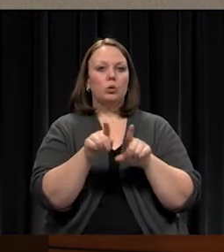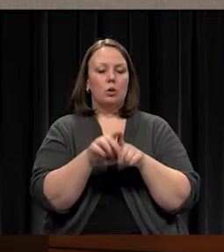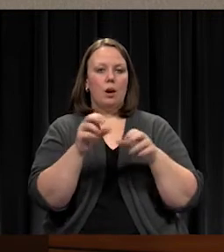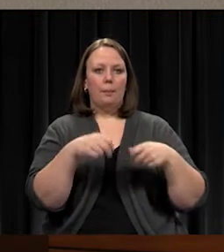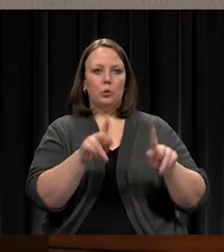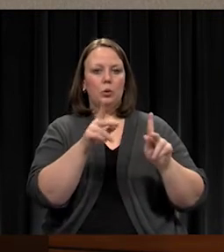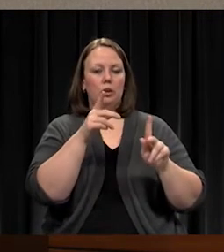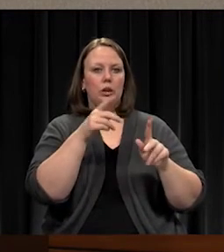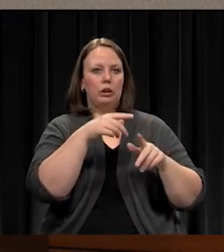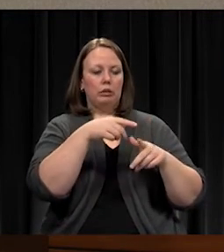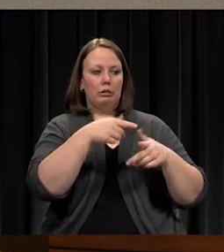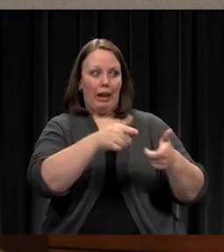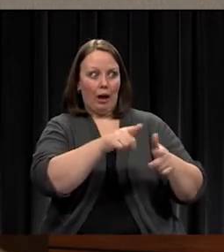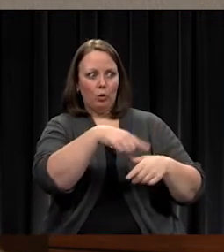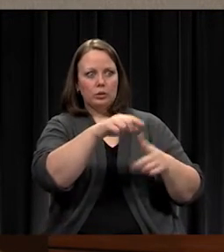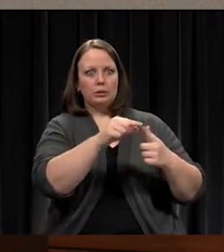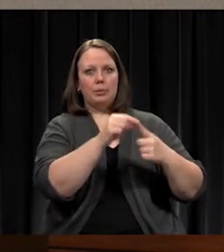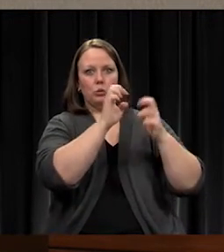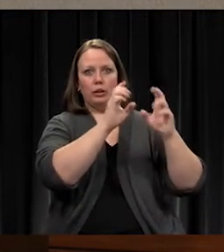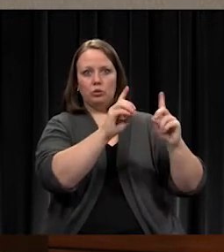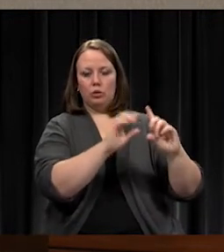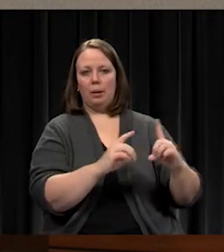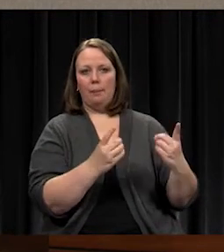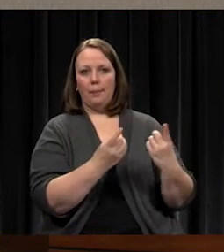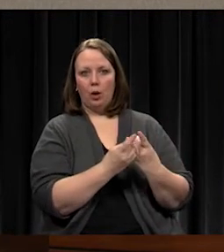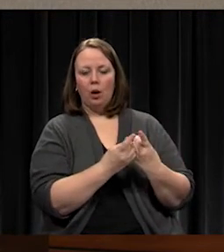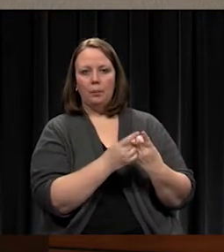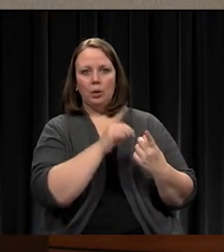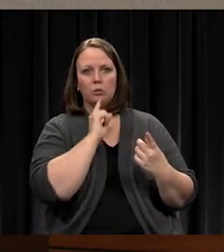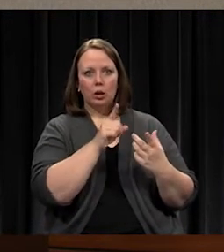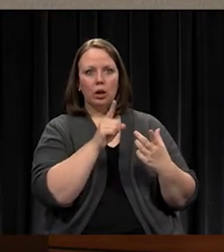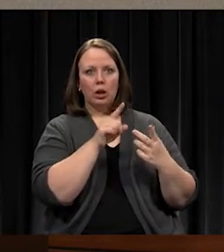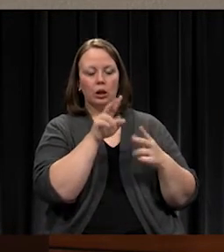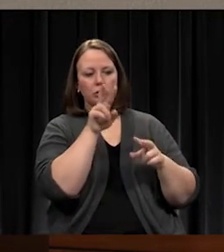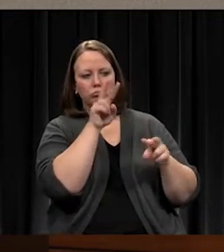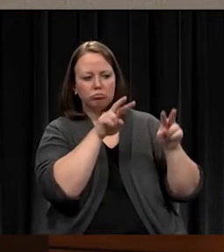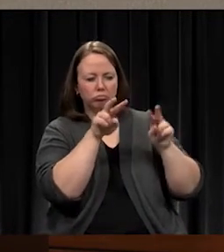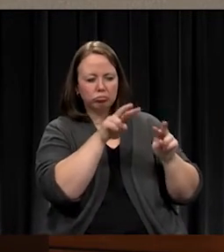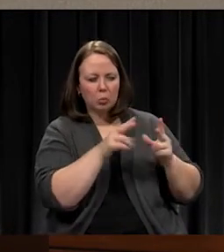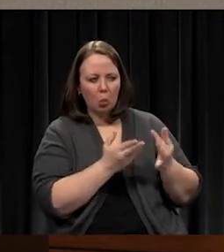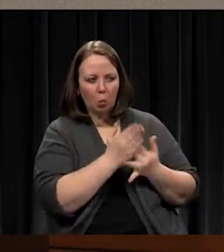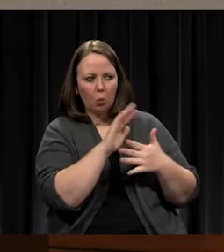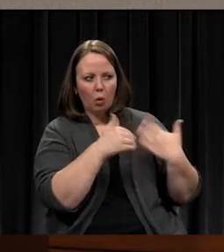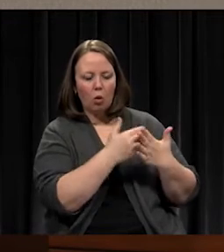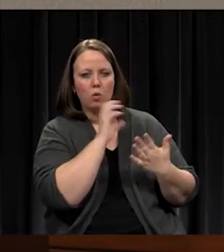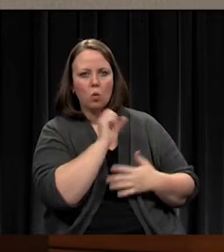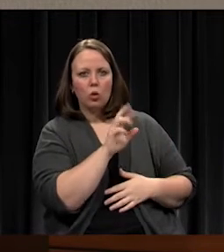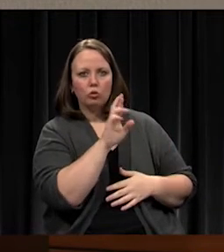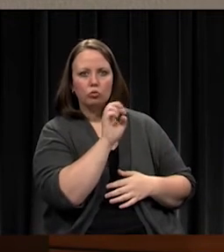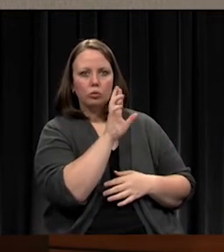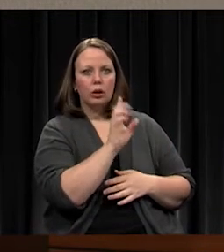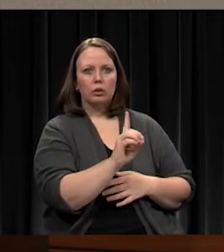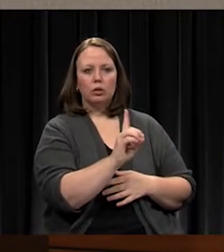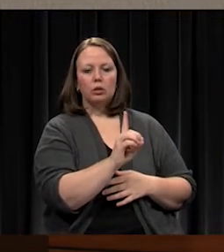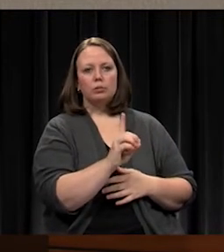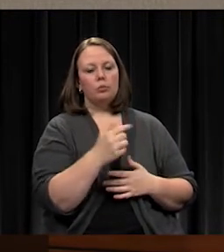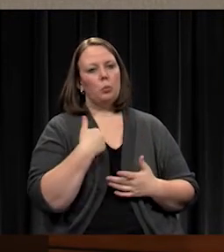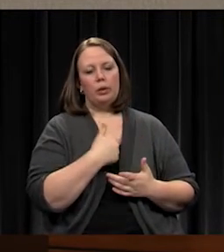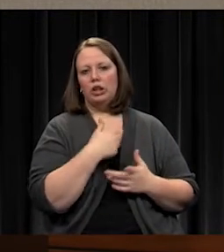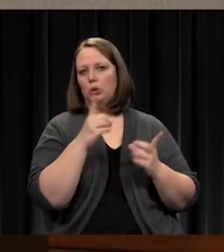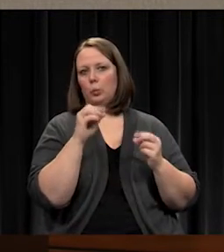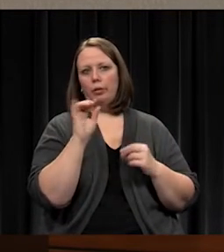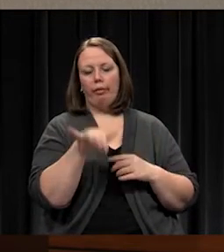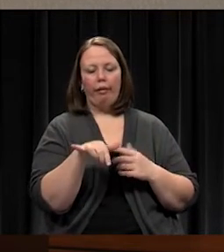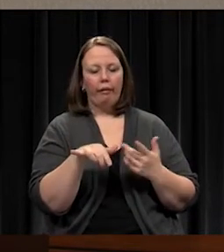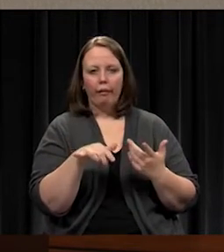special ed department to really look through all of their records as we did with every time we've made a software conversion like this. It gives you an